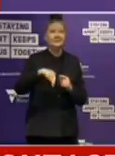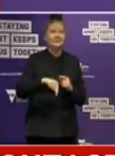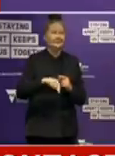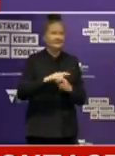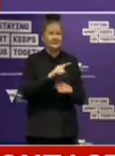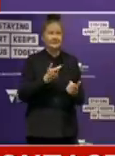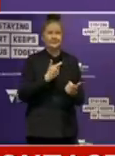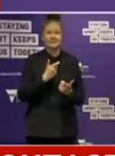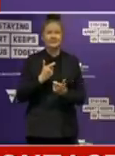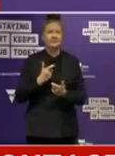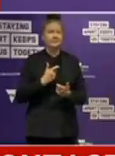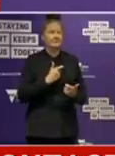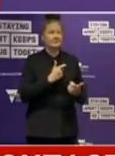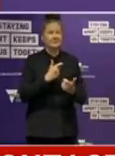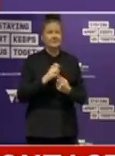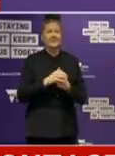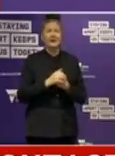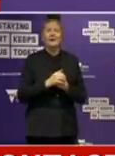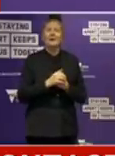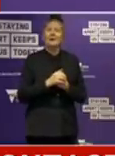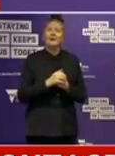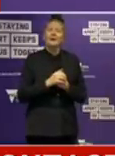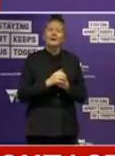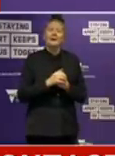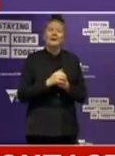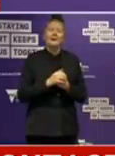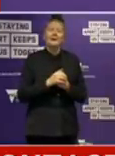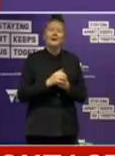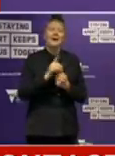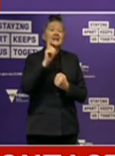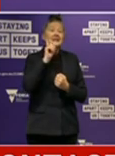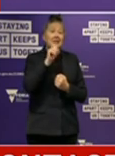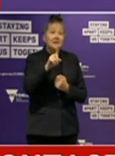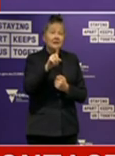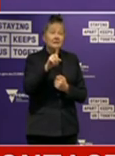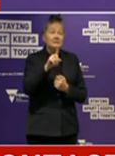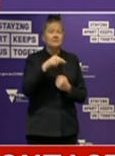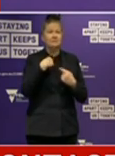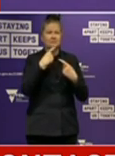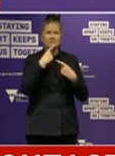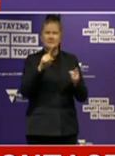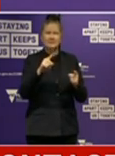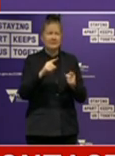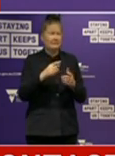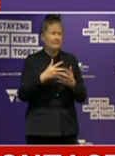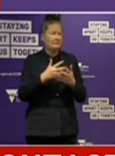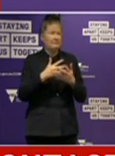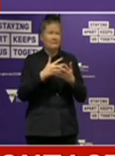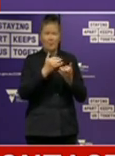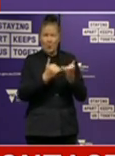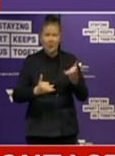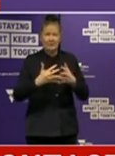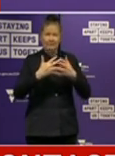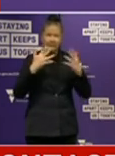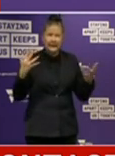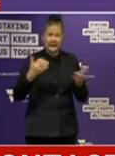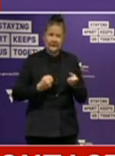Yesterday, we announced our largest ever support for business in Victoria.